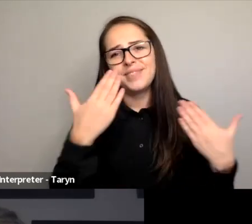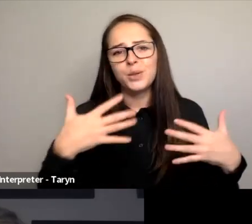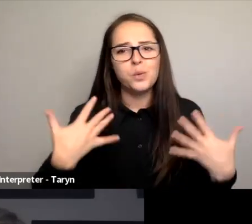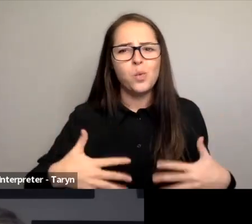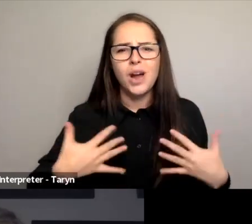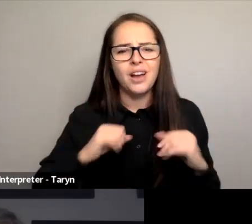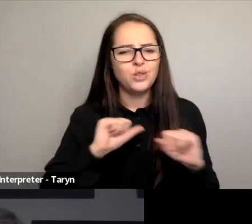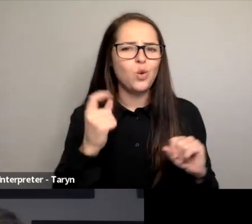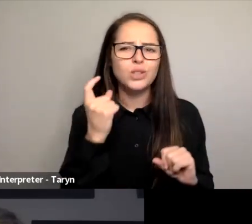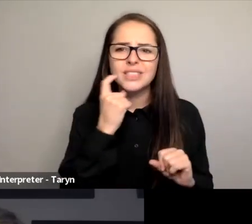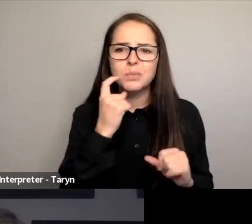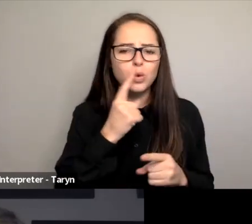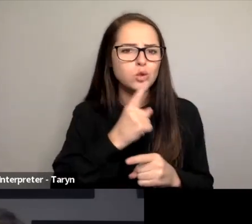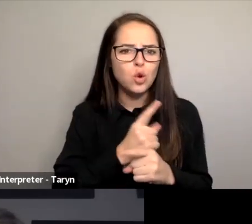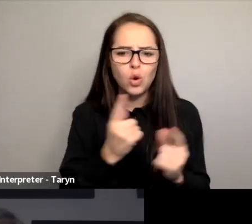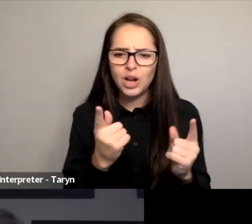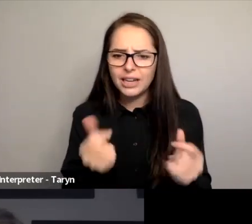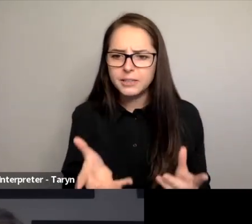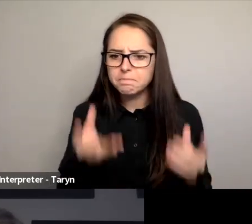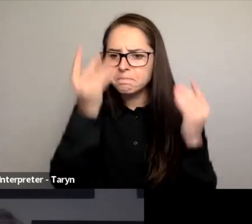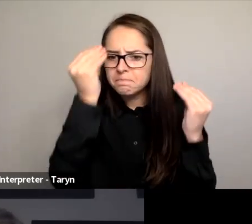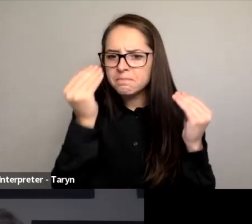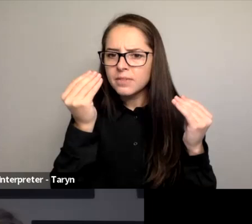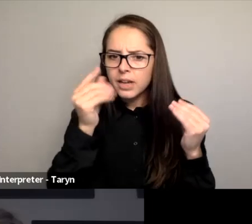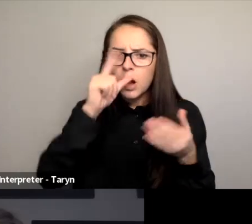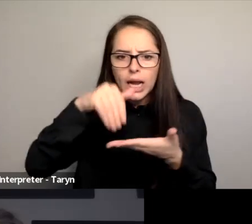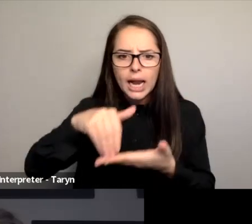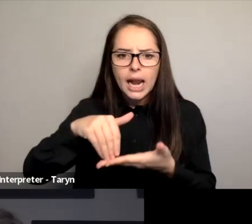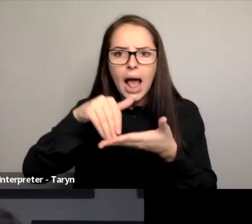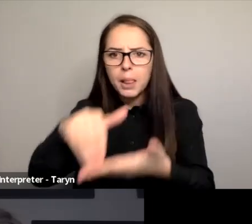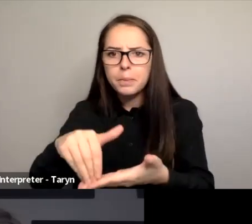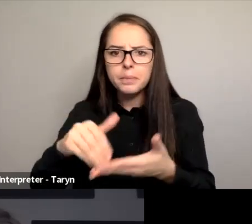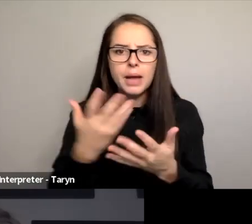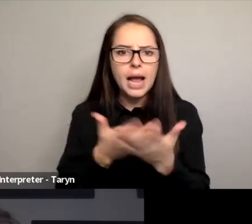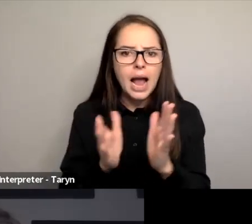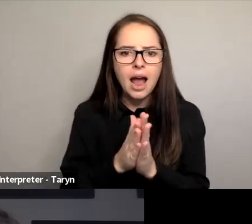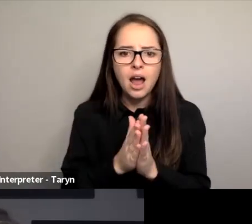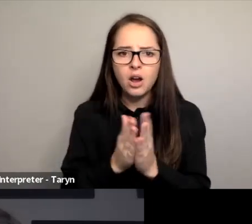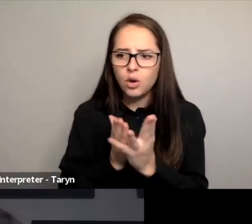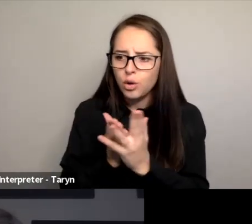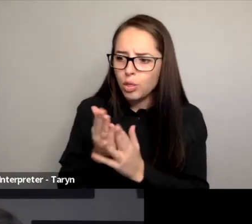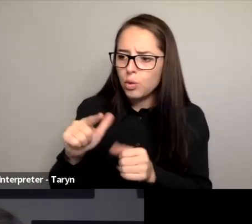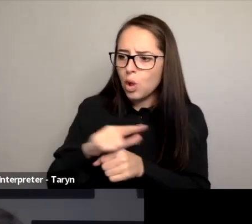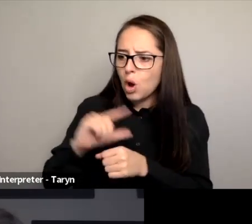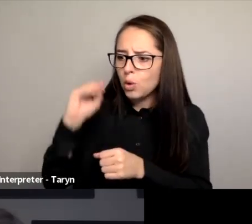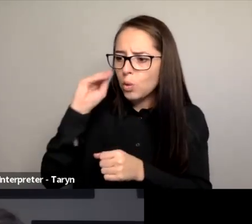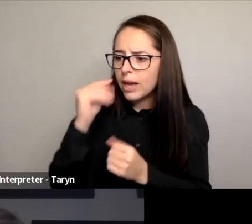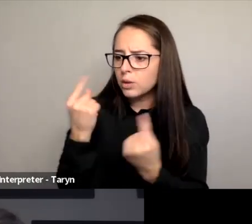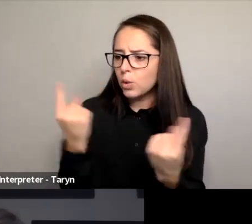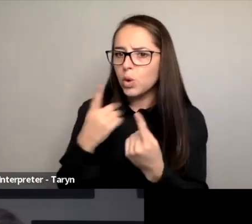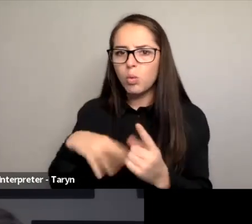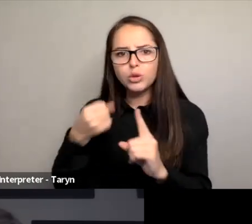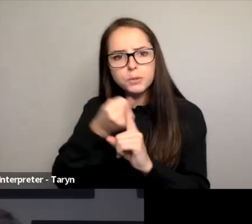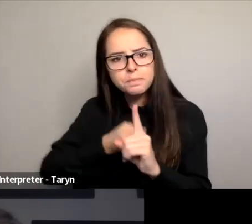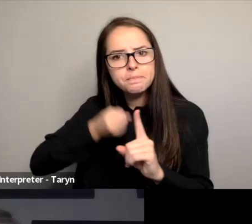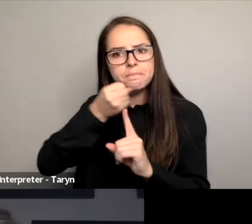other councillors and people in local government who might want to start, you know, pushing against for this issue in their own local government. So appreciate